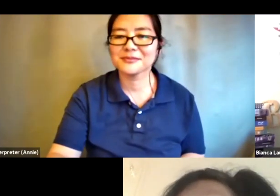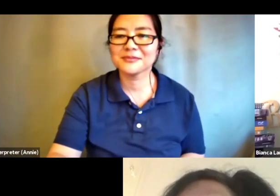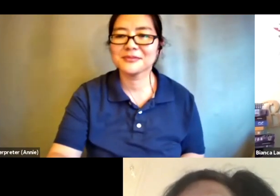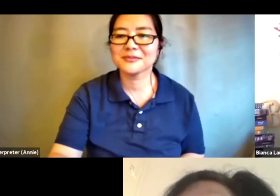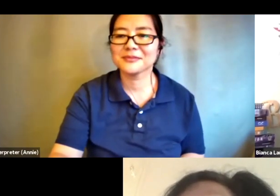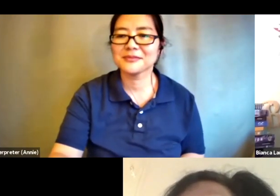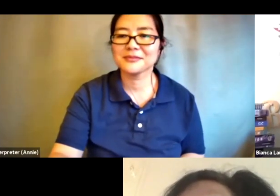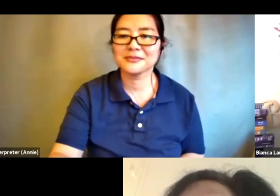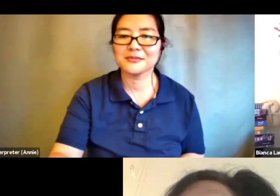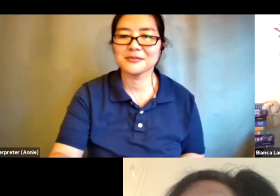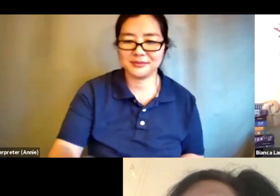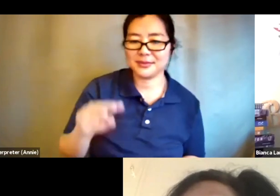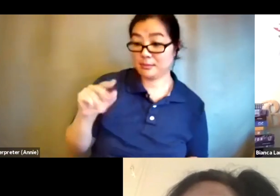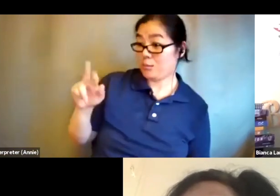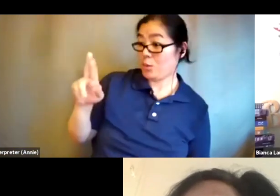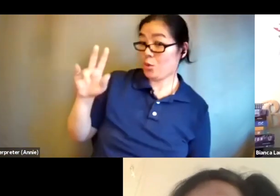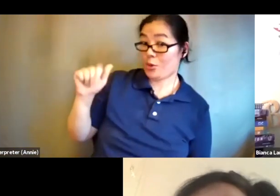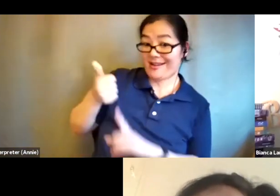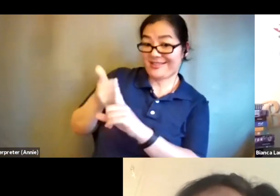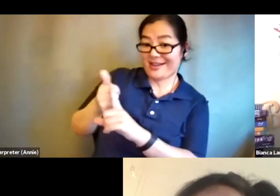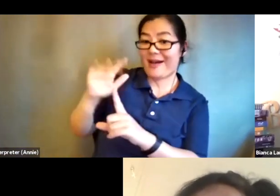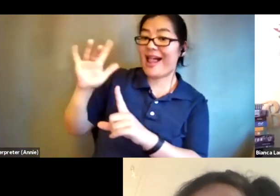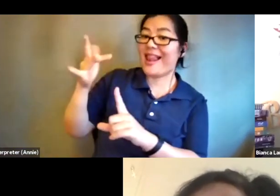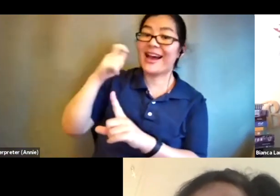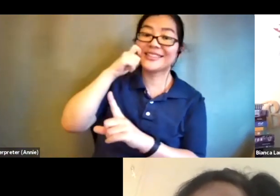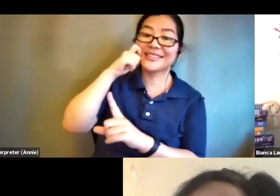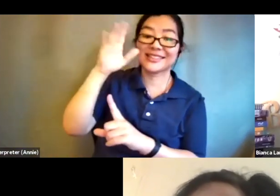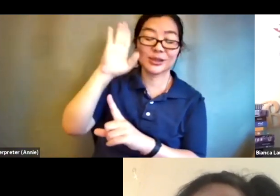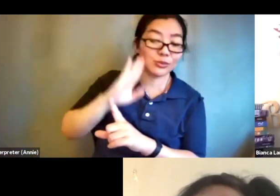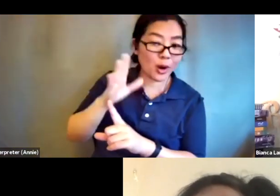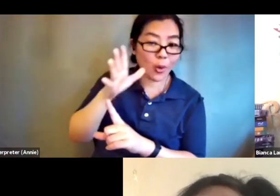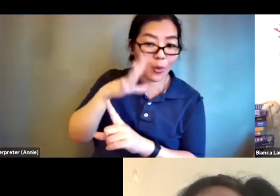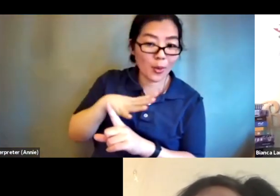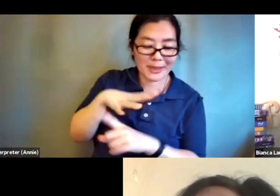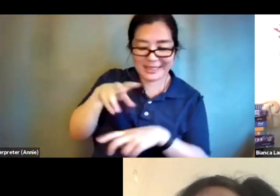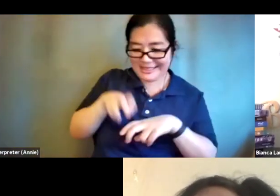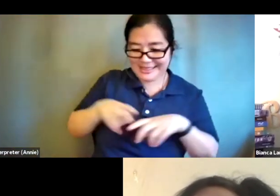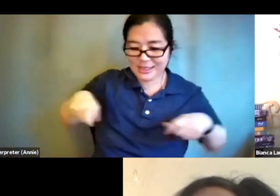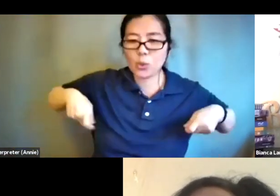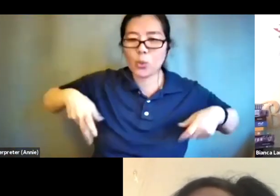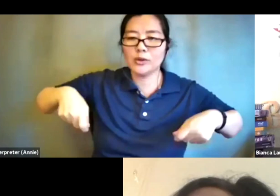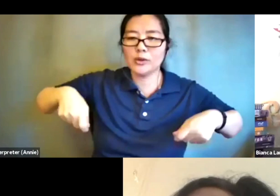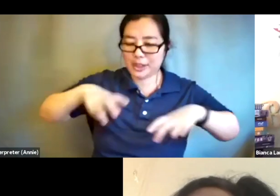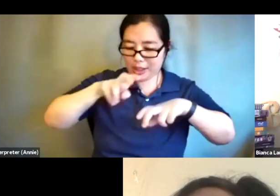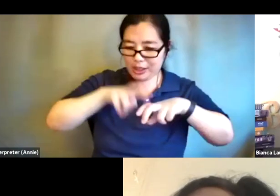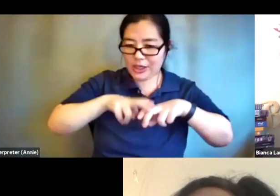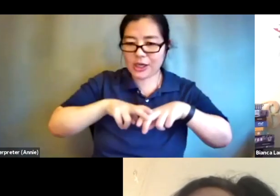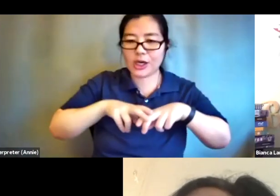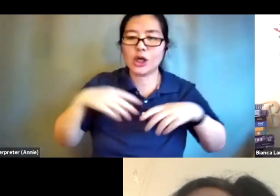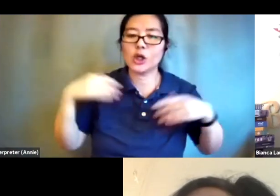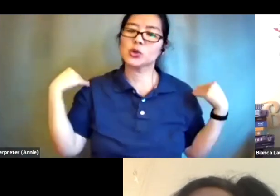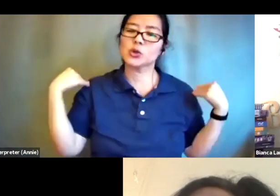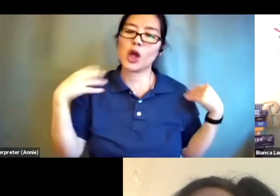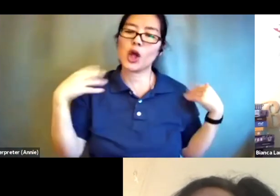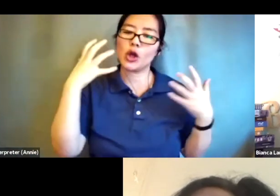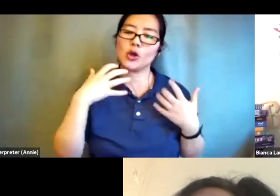is a light-skinned brown woman in a wheelchair and she has shoulder length dark brown hair that